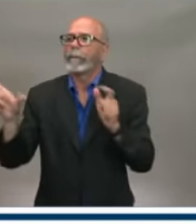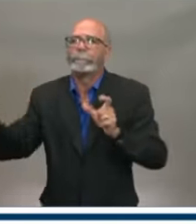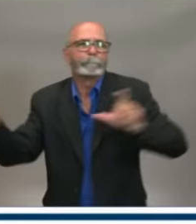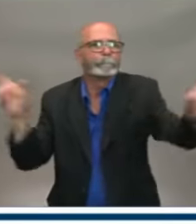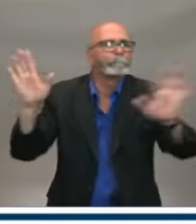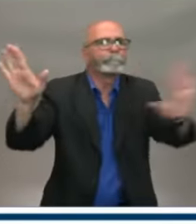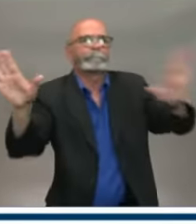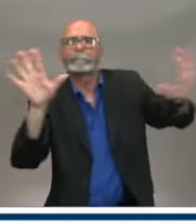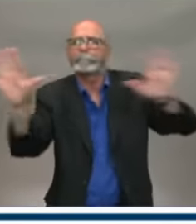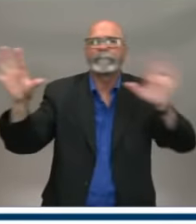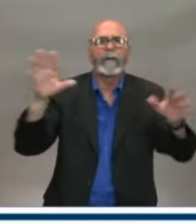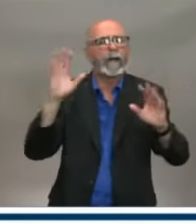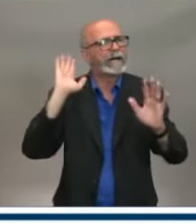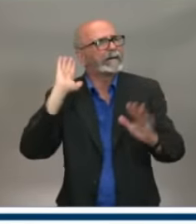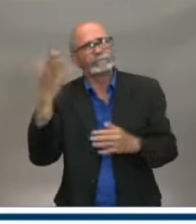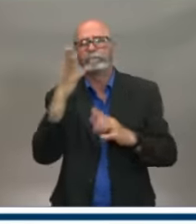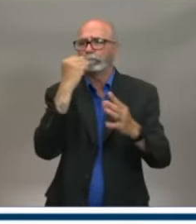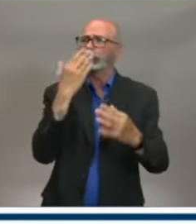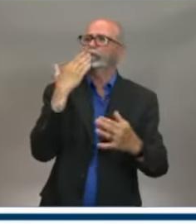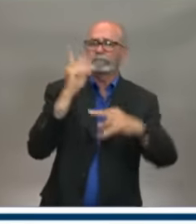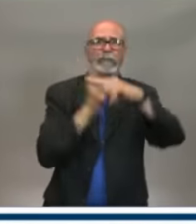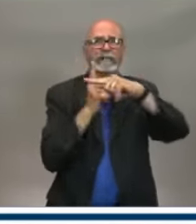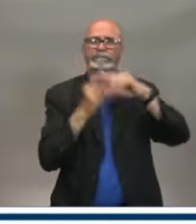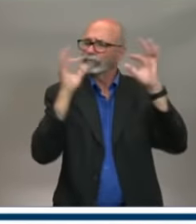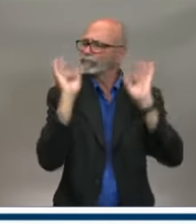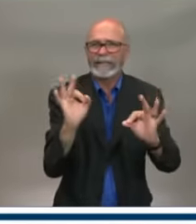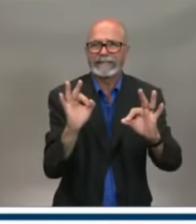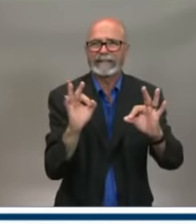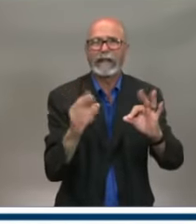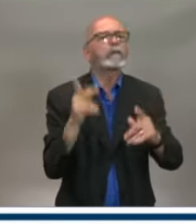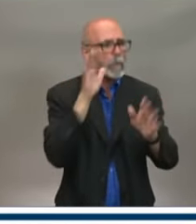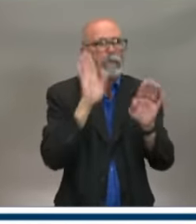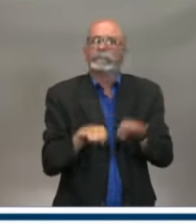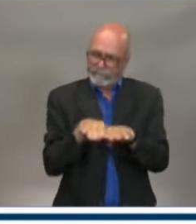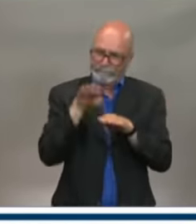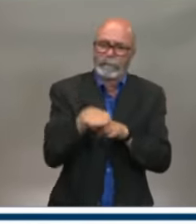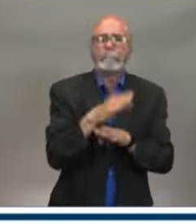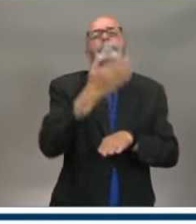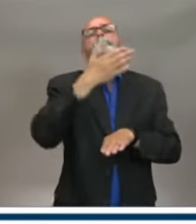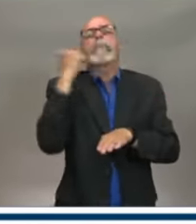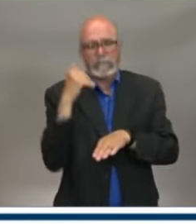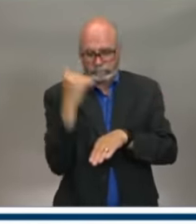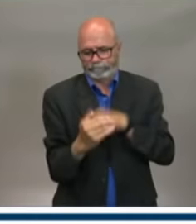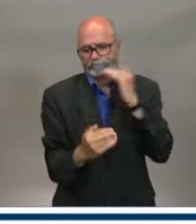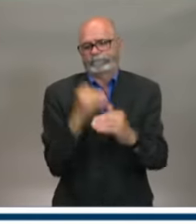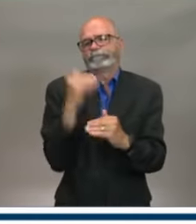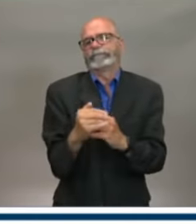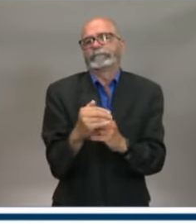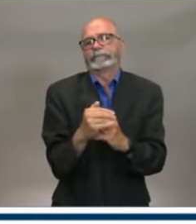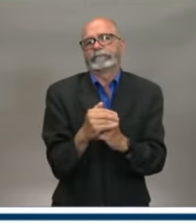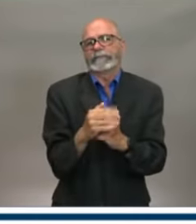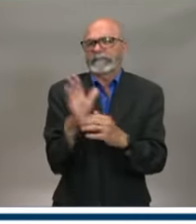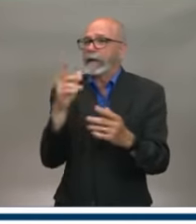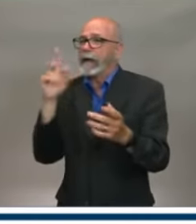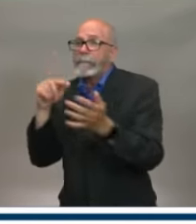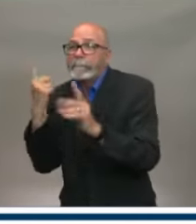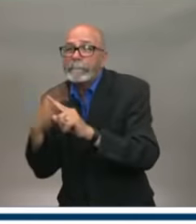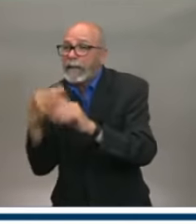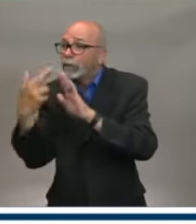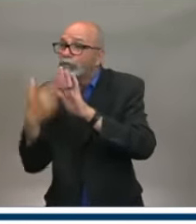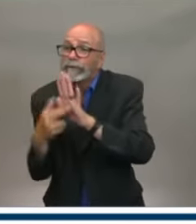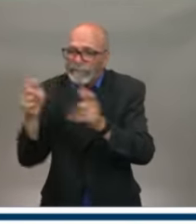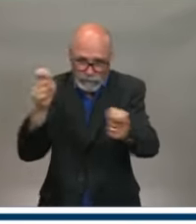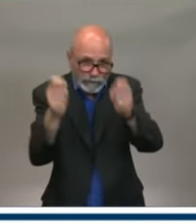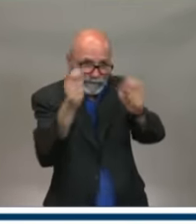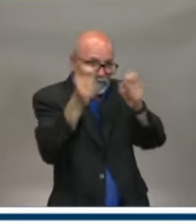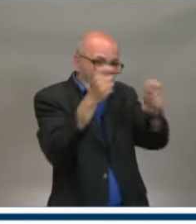everybody's effort that we're able to be here today. Allowing businesses to reopen with modifications is an important way to help